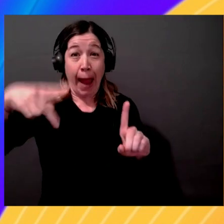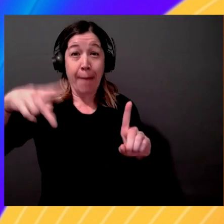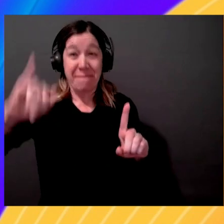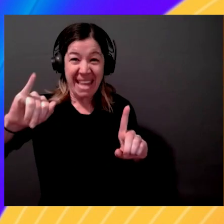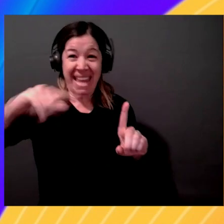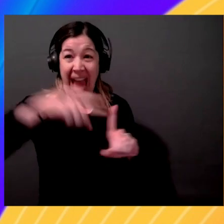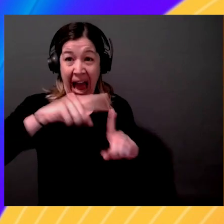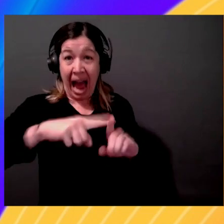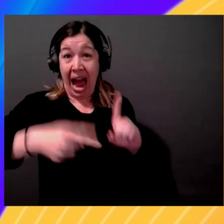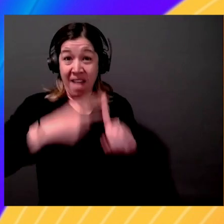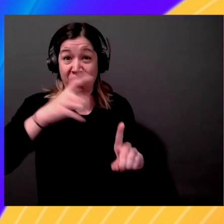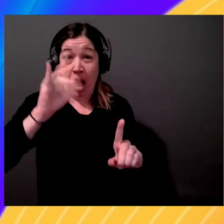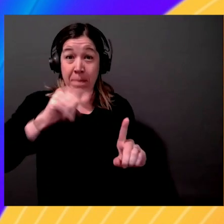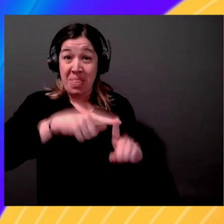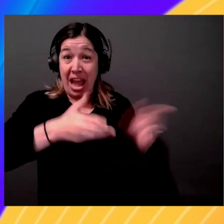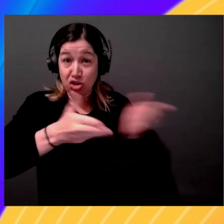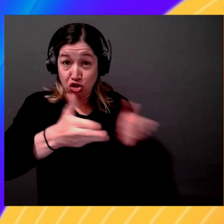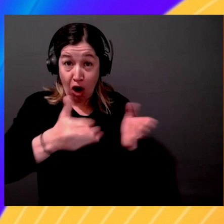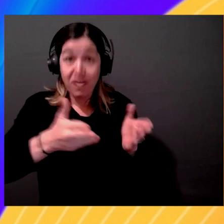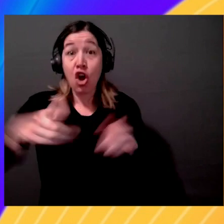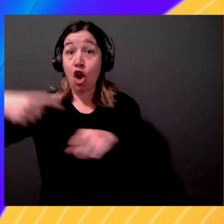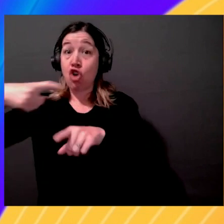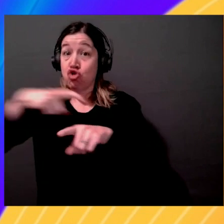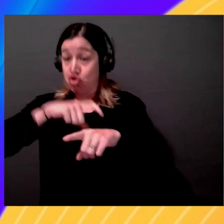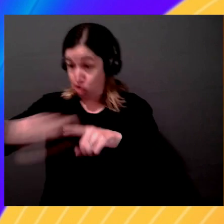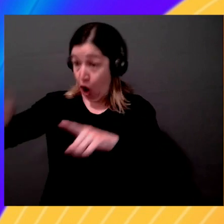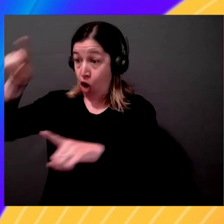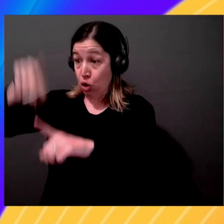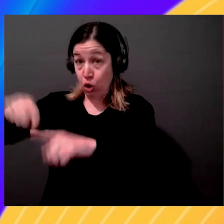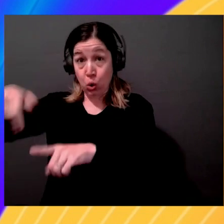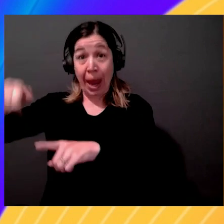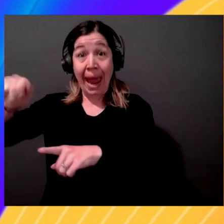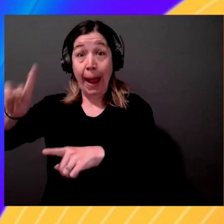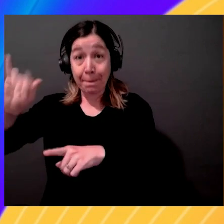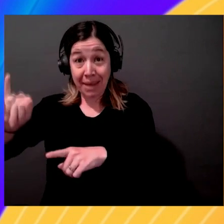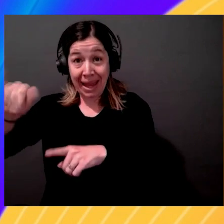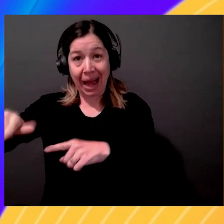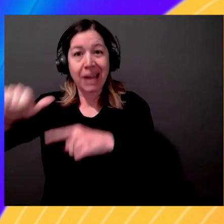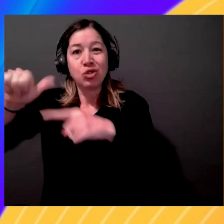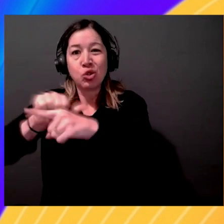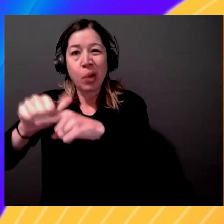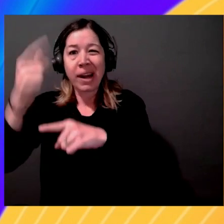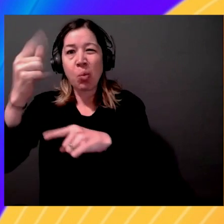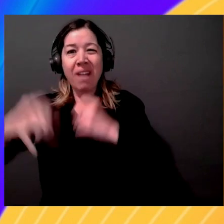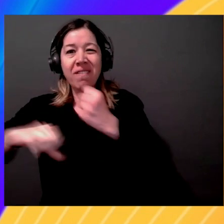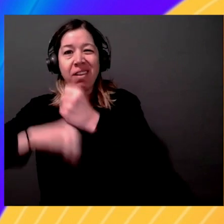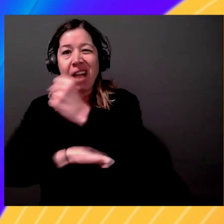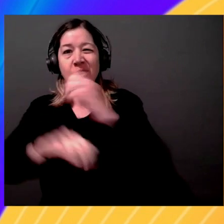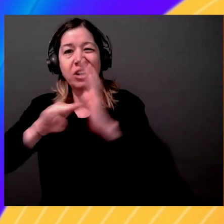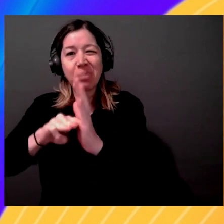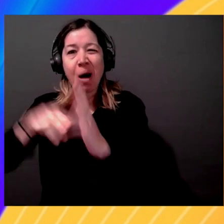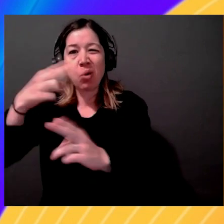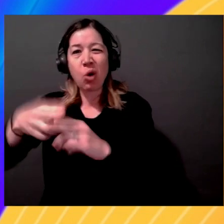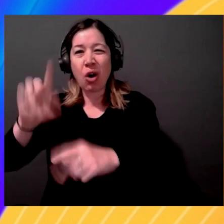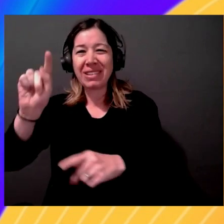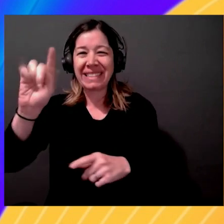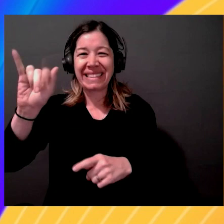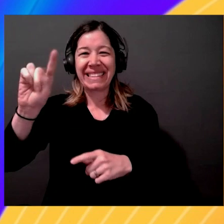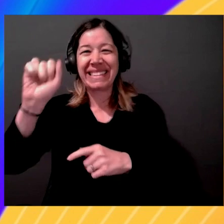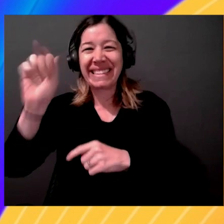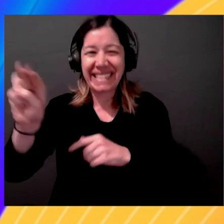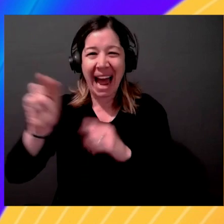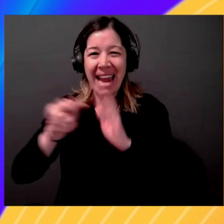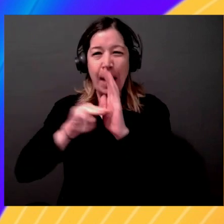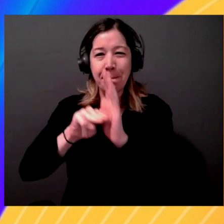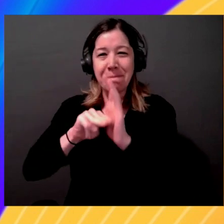And when a call goes to the API, it's actually triggering one of the foundation models. In this case, a Titan model. Yes. In the background. So as I'm typing